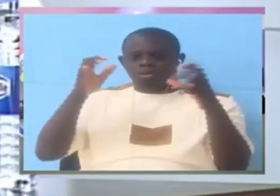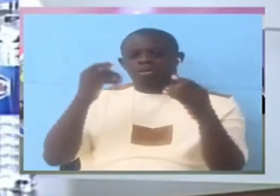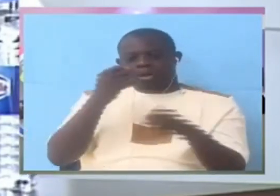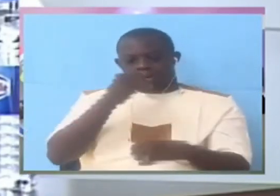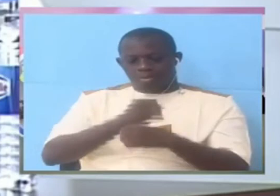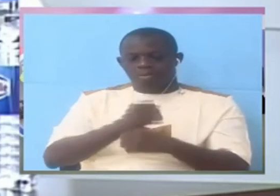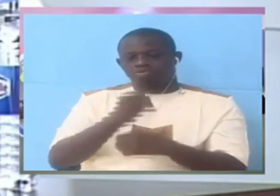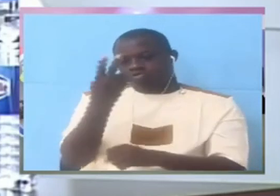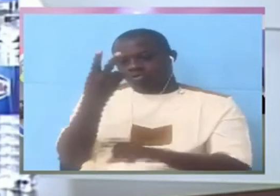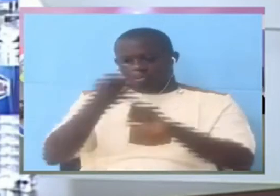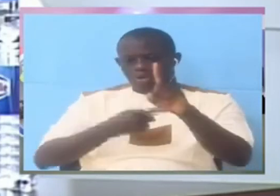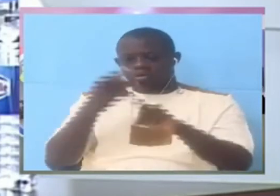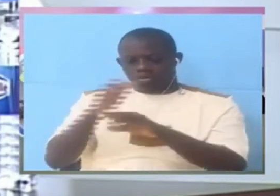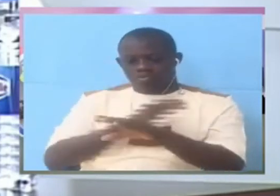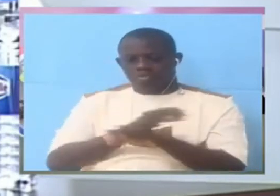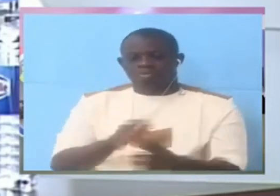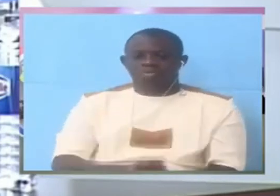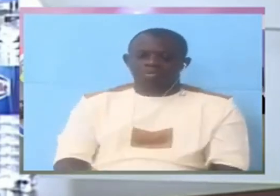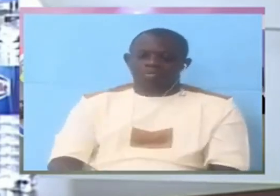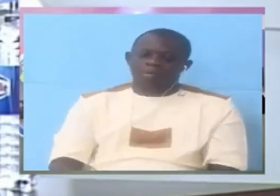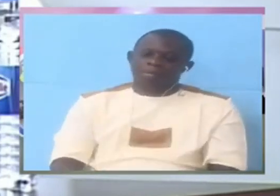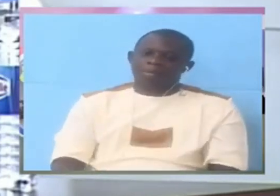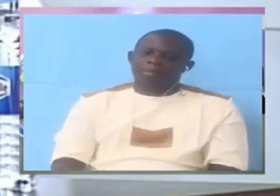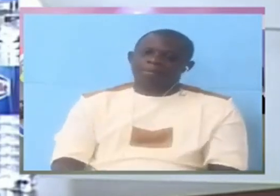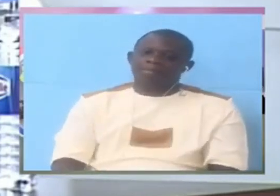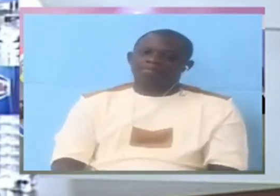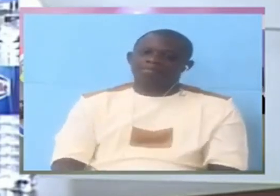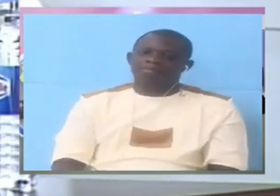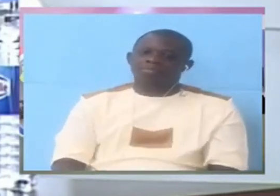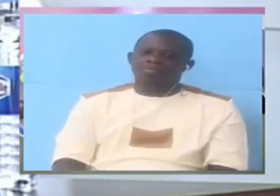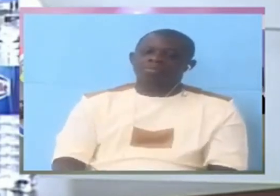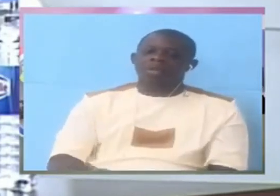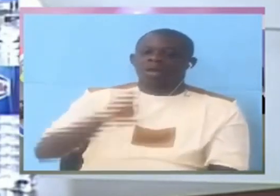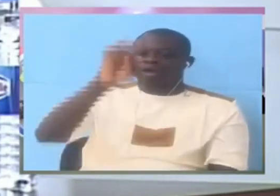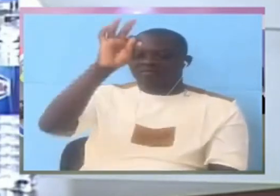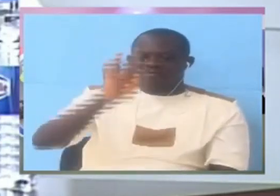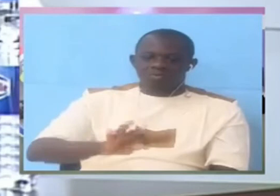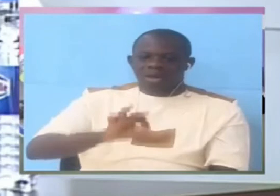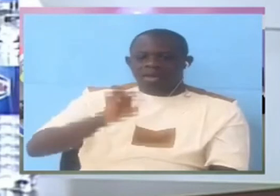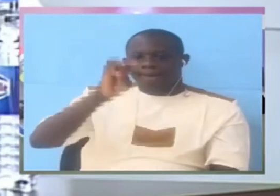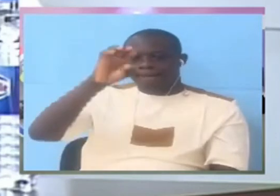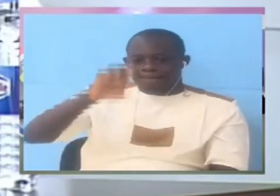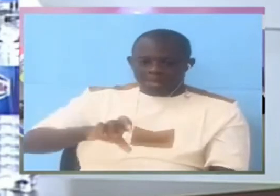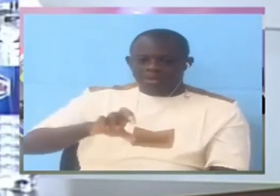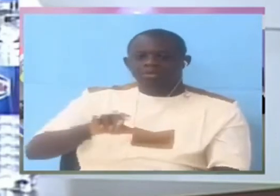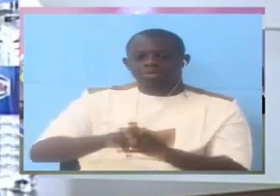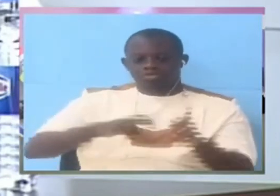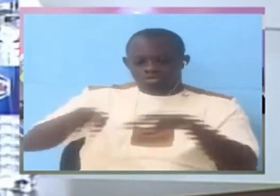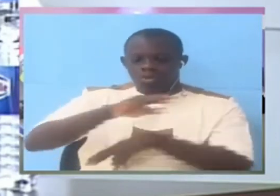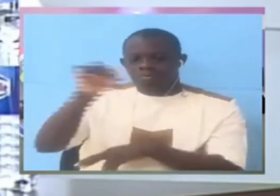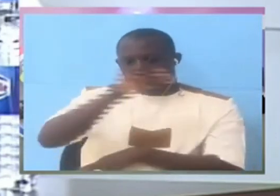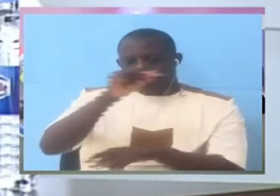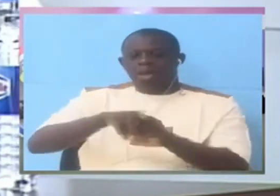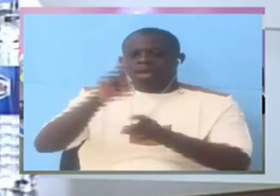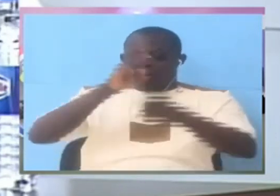menu to lindaola careful February March February March I came back I went back again